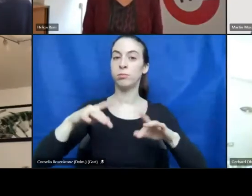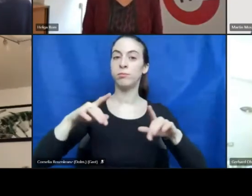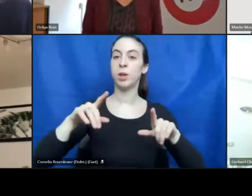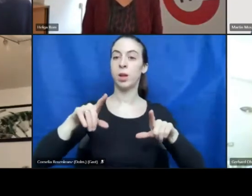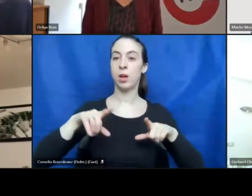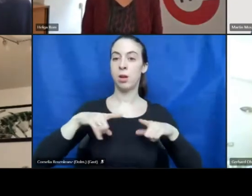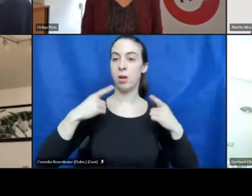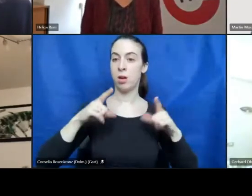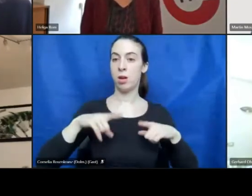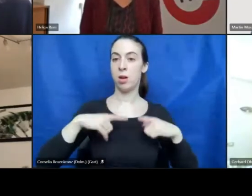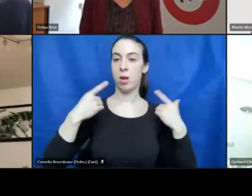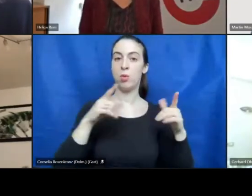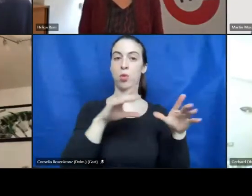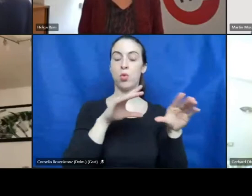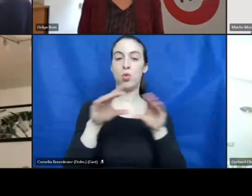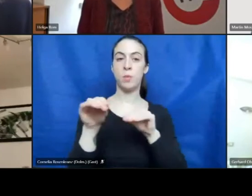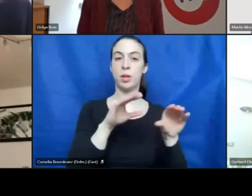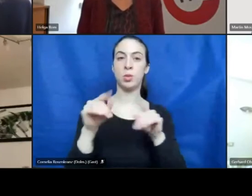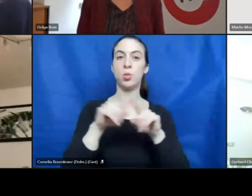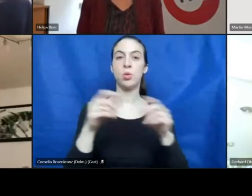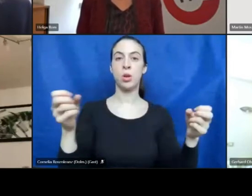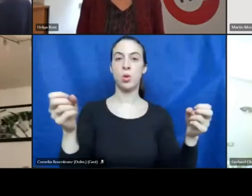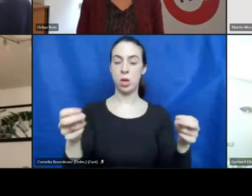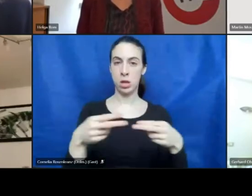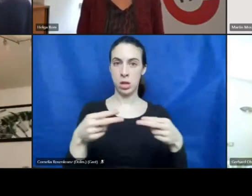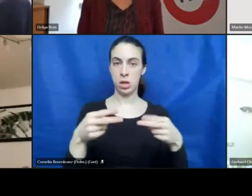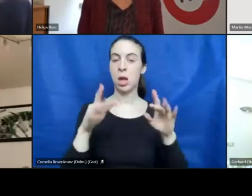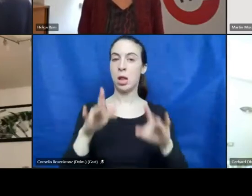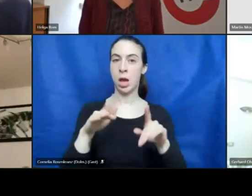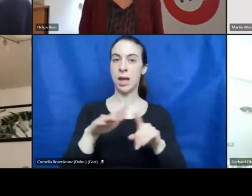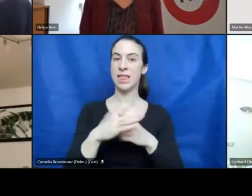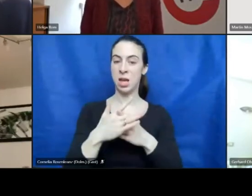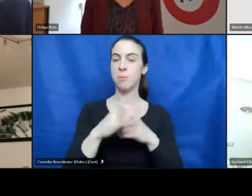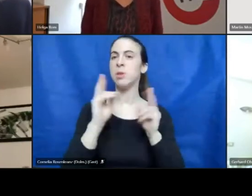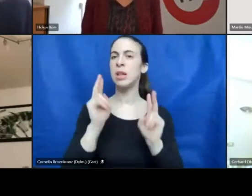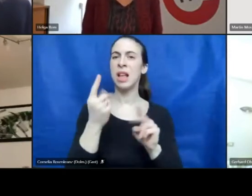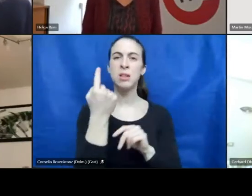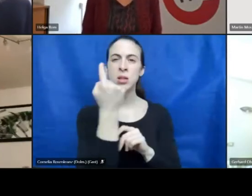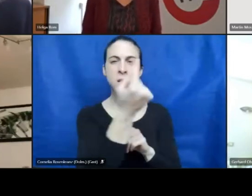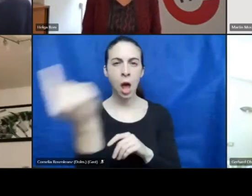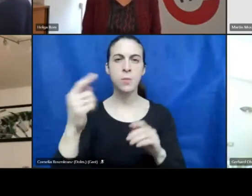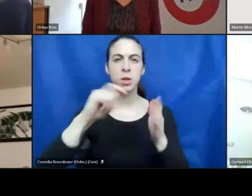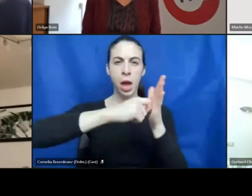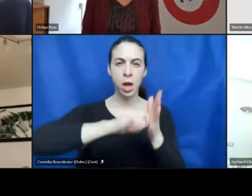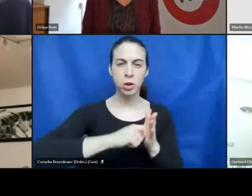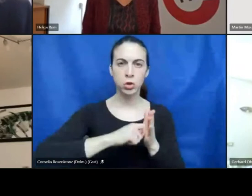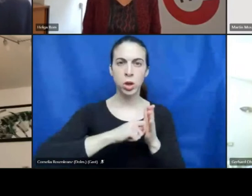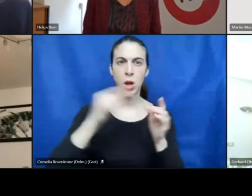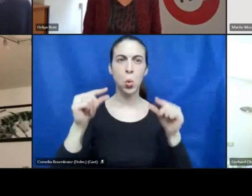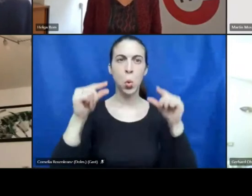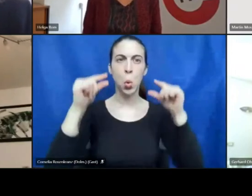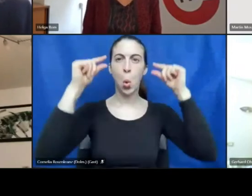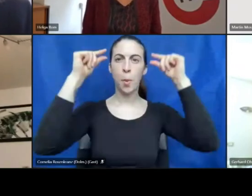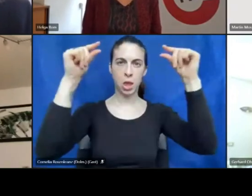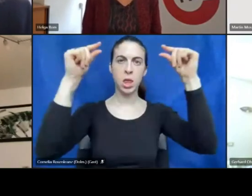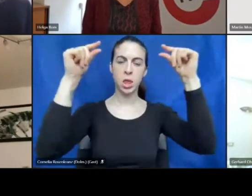and subtitling in Teams. You can activate this on the top of your Teams screen